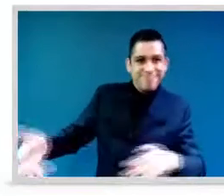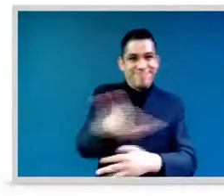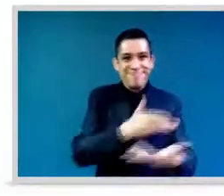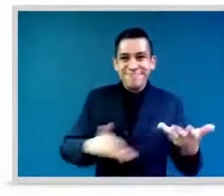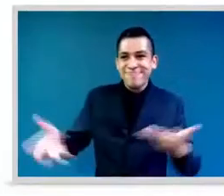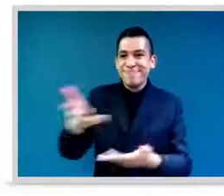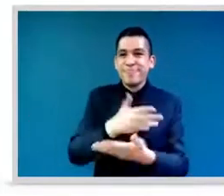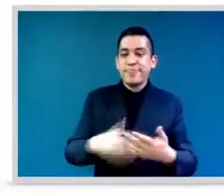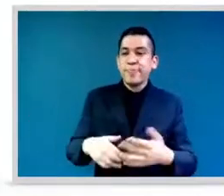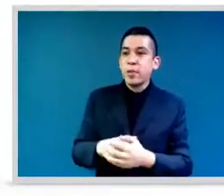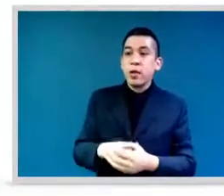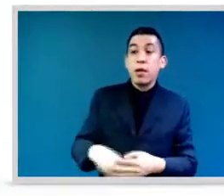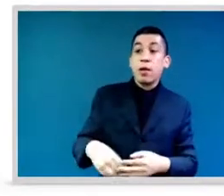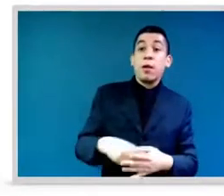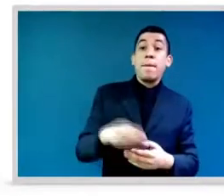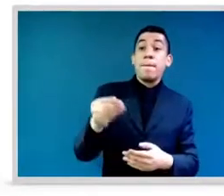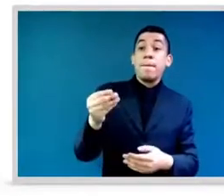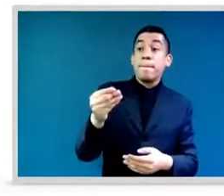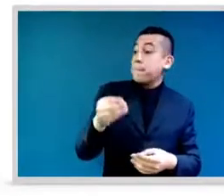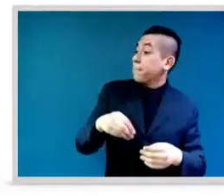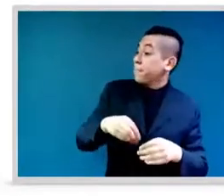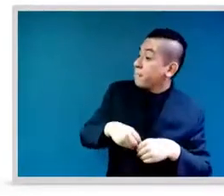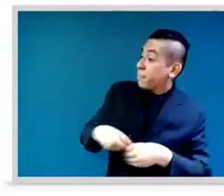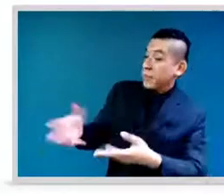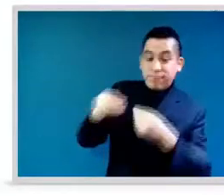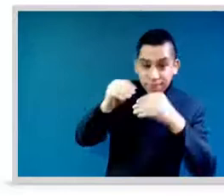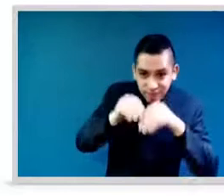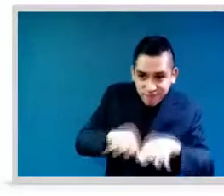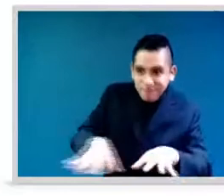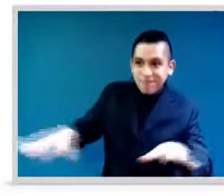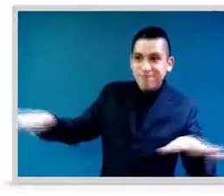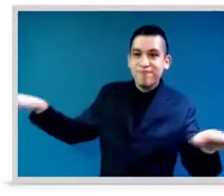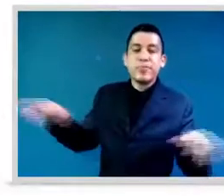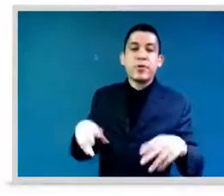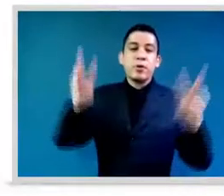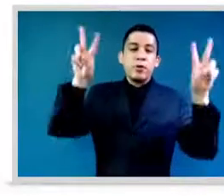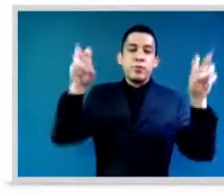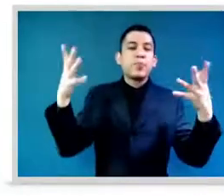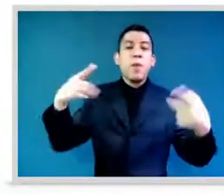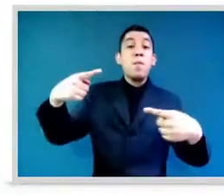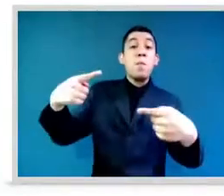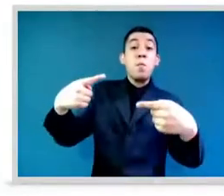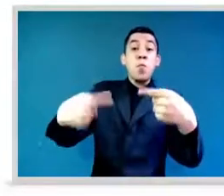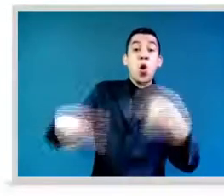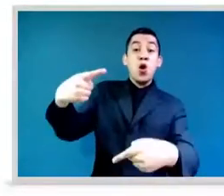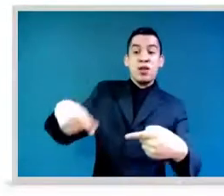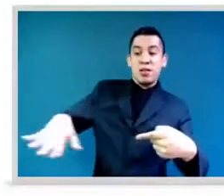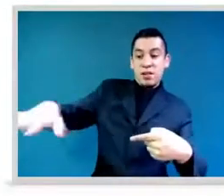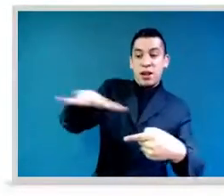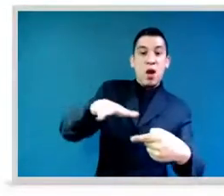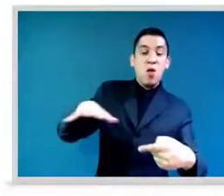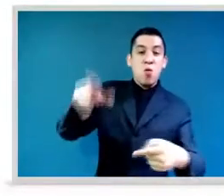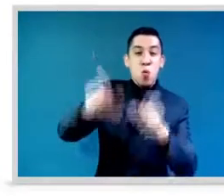run. Because women can be more susceptible to that. And what more graphic demonstration could there be than the